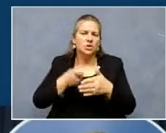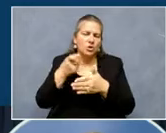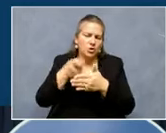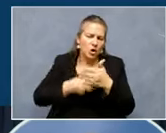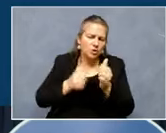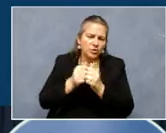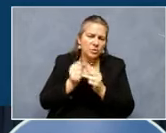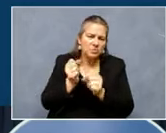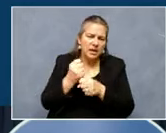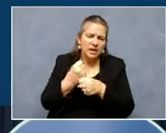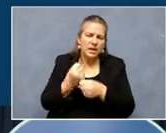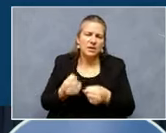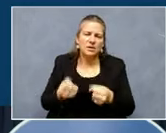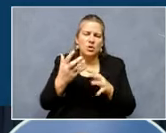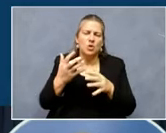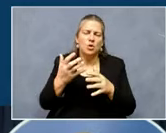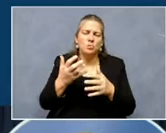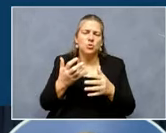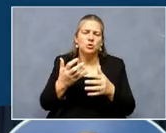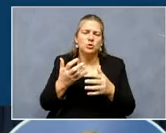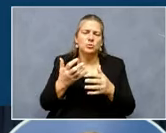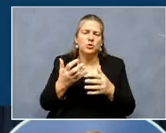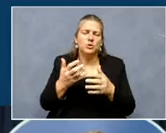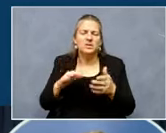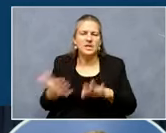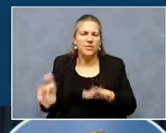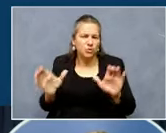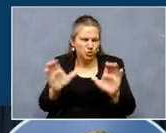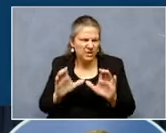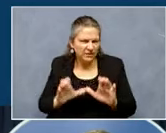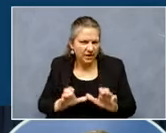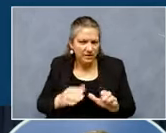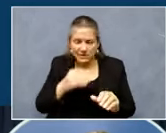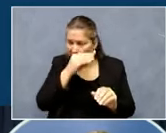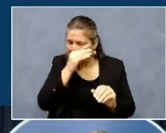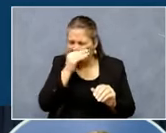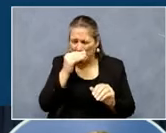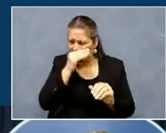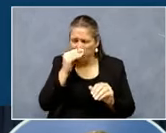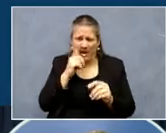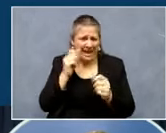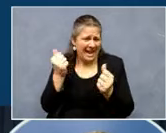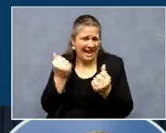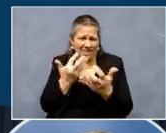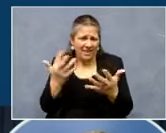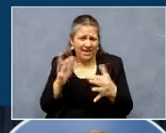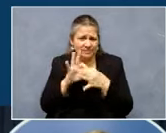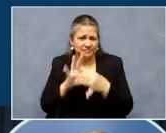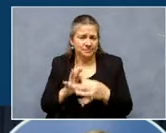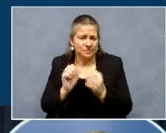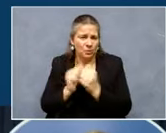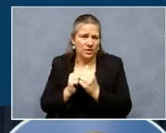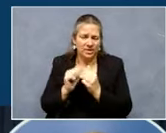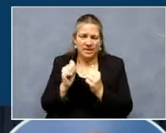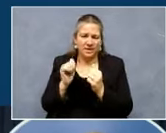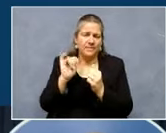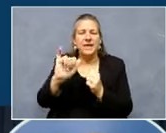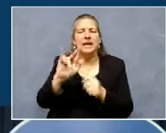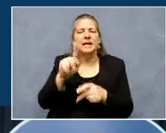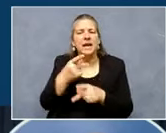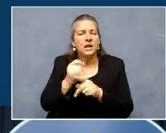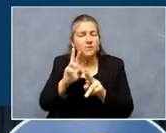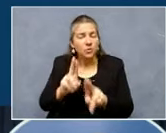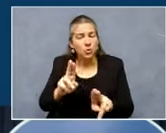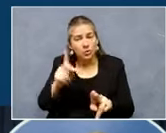multiple death certificates. So just about everything that goes on around that, that funeral, your loved one,